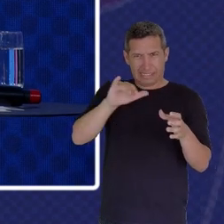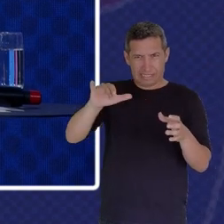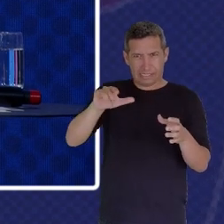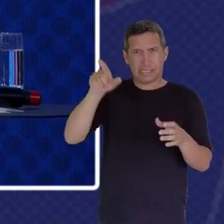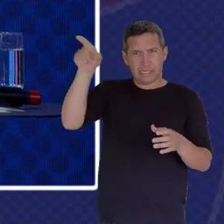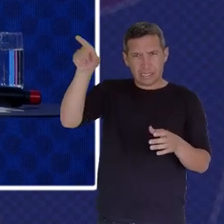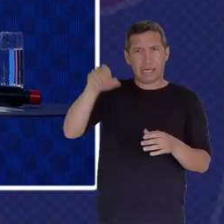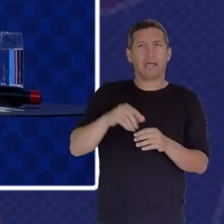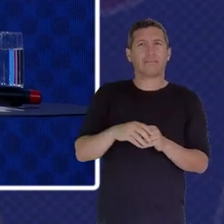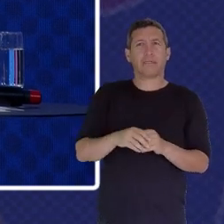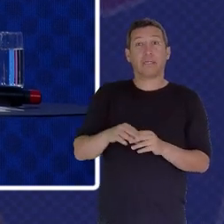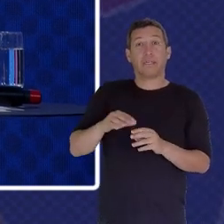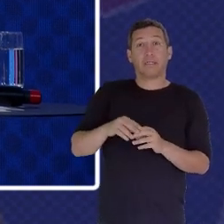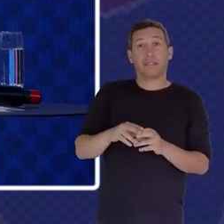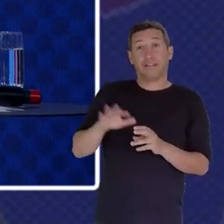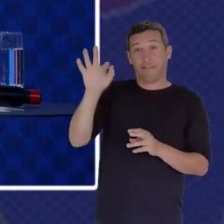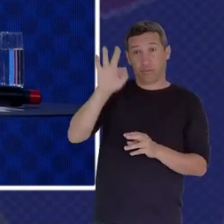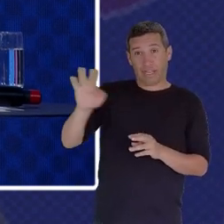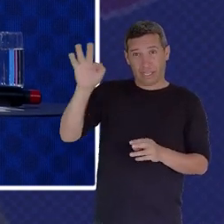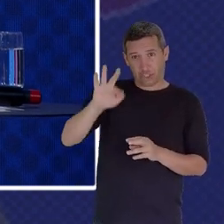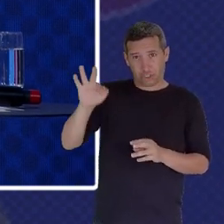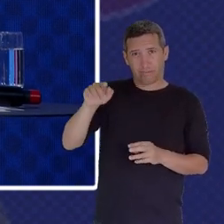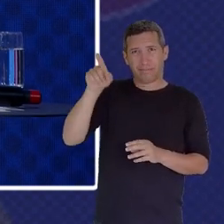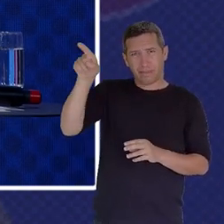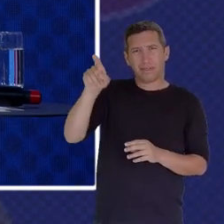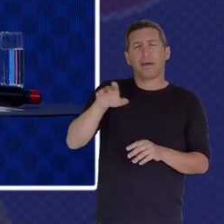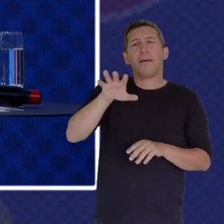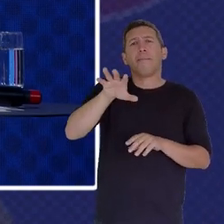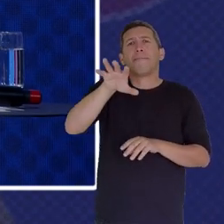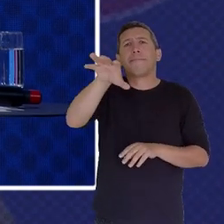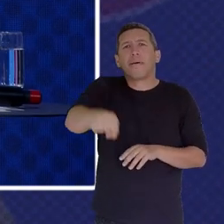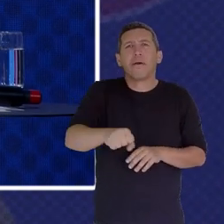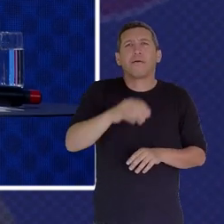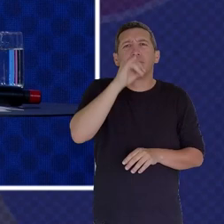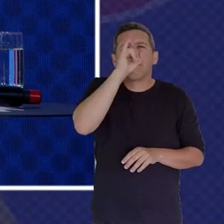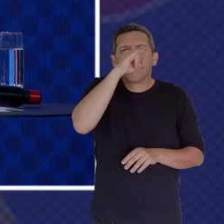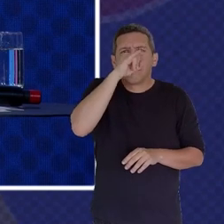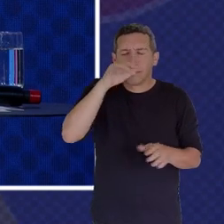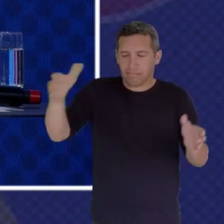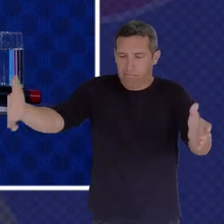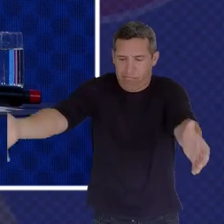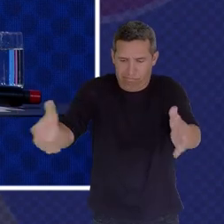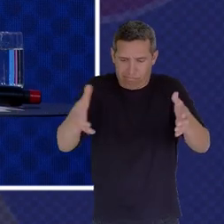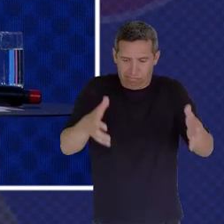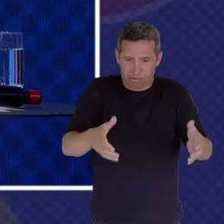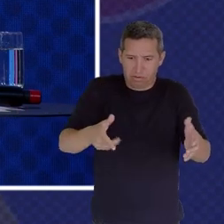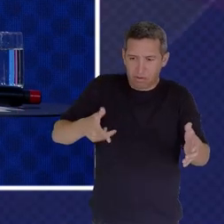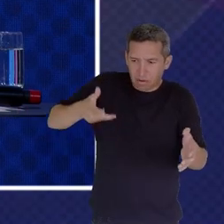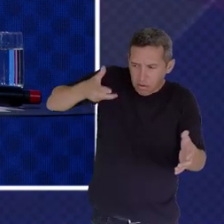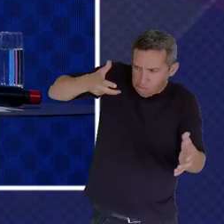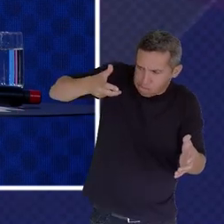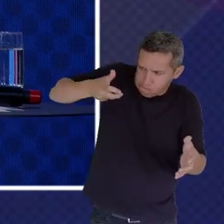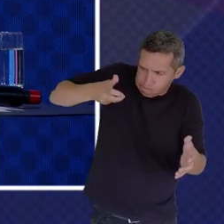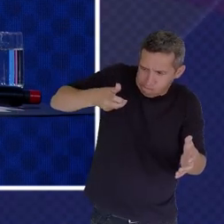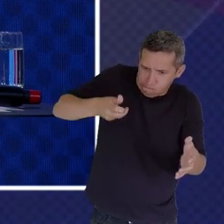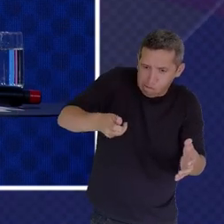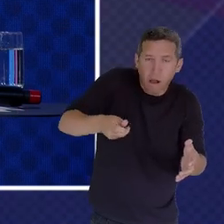They Took Some Pigs They Anesthetized The Pigs So The Pigs Felt No Pain There Was No Animal Suffering Here